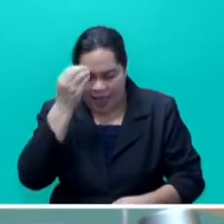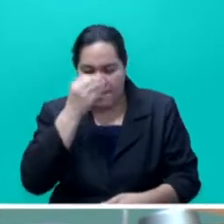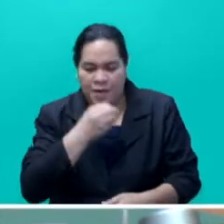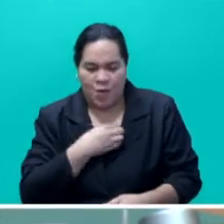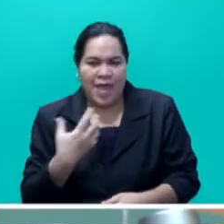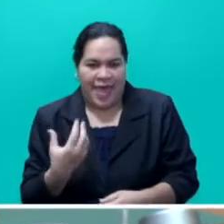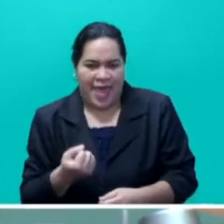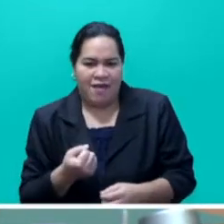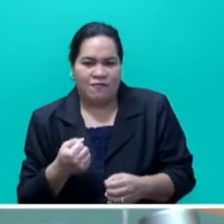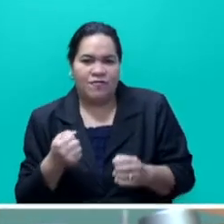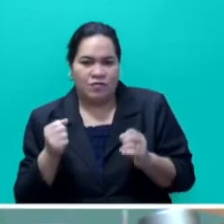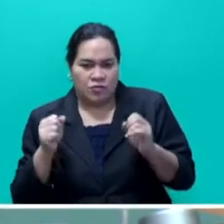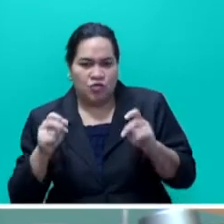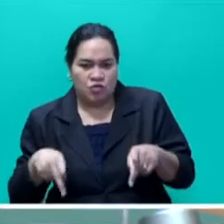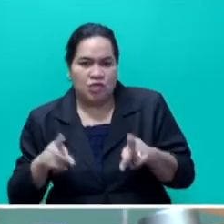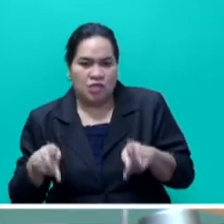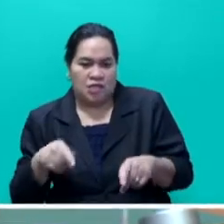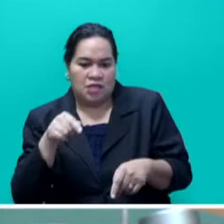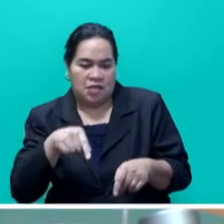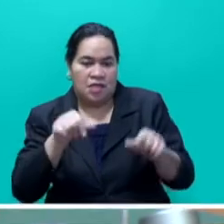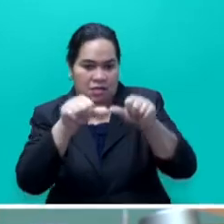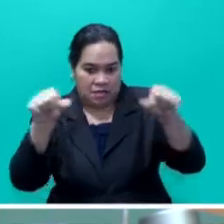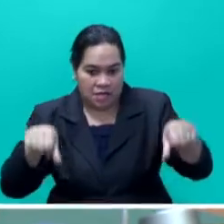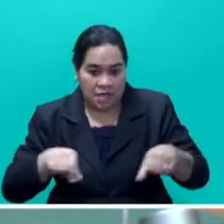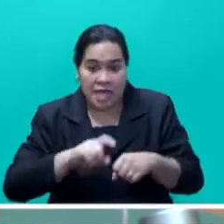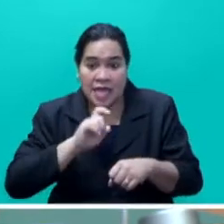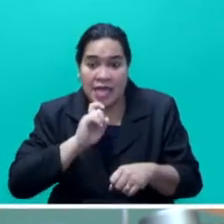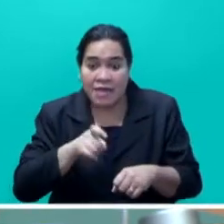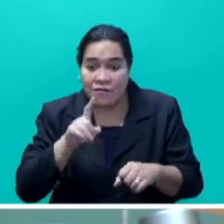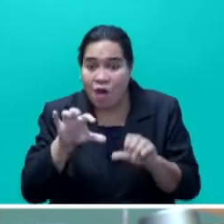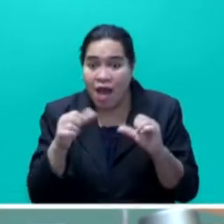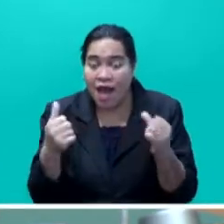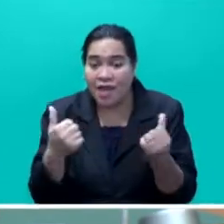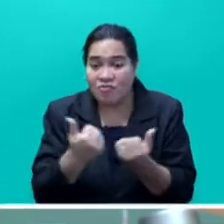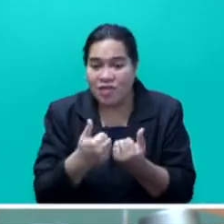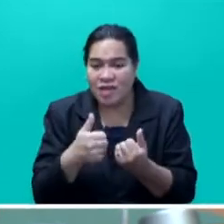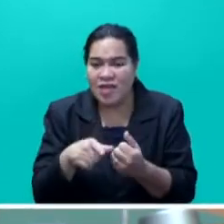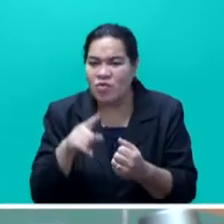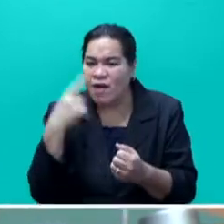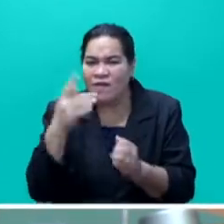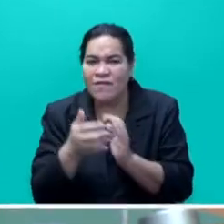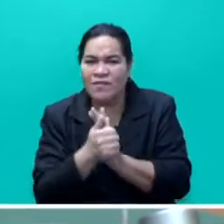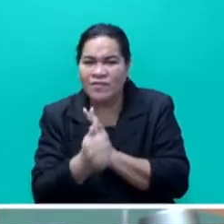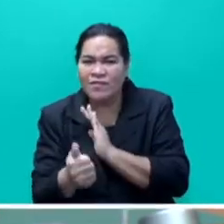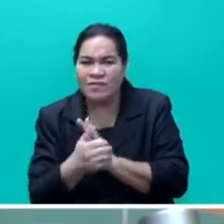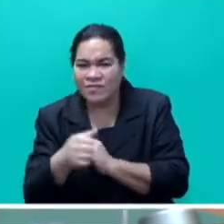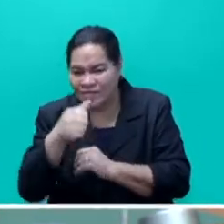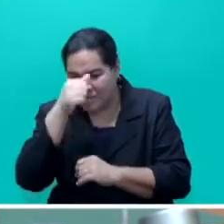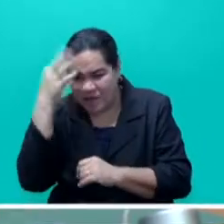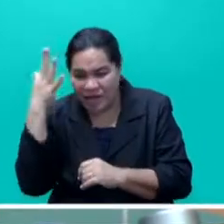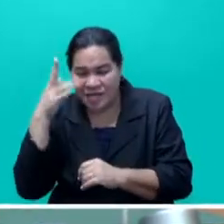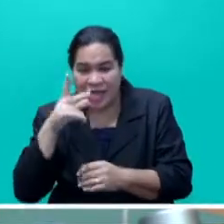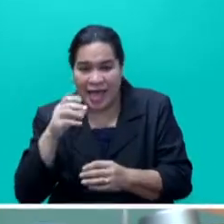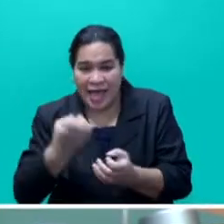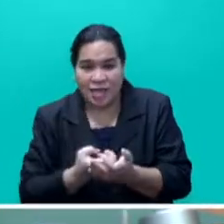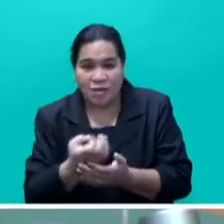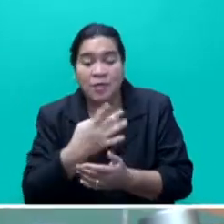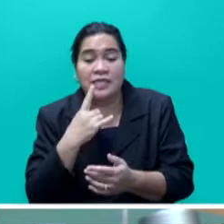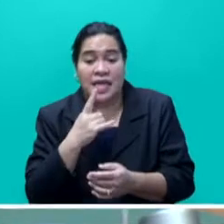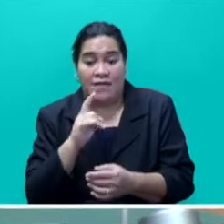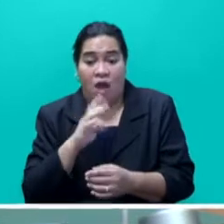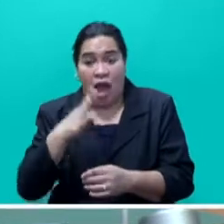It is a sector which, if we agree with the famous trade economist Hek Shaolin, who argues that the country will